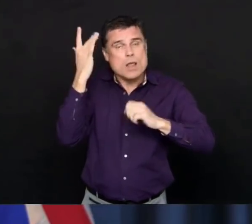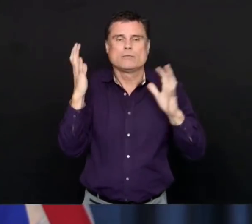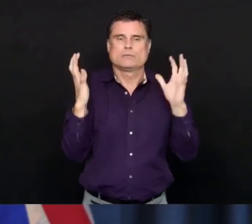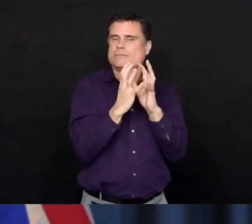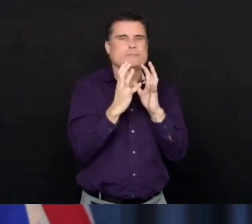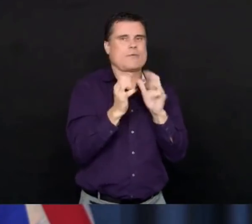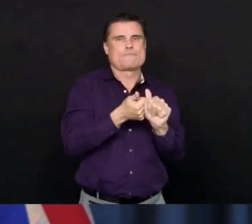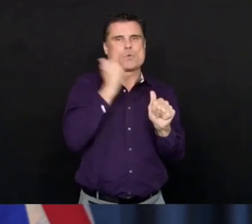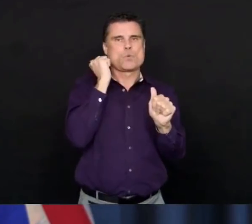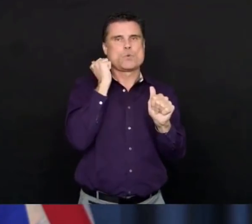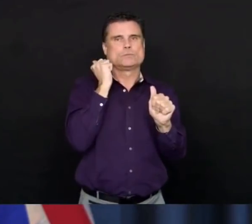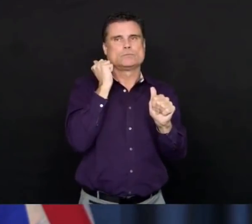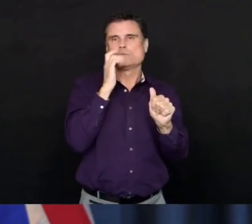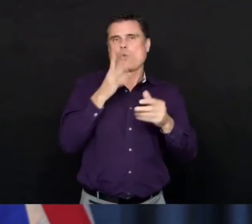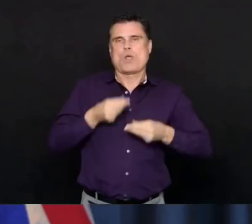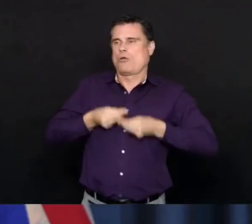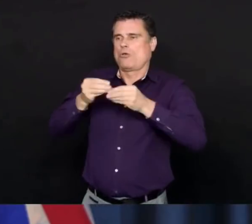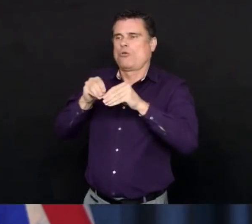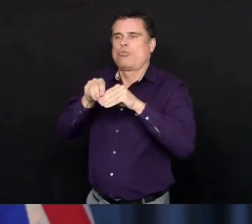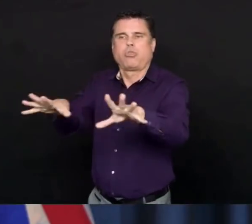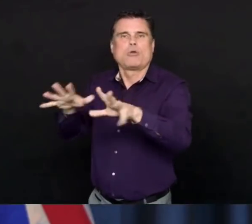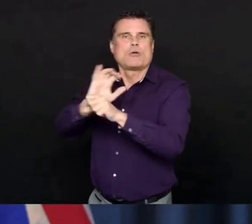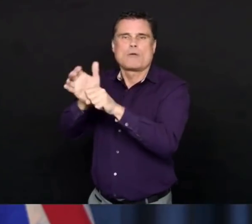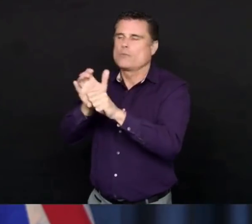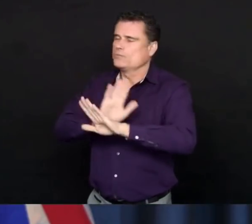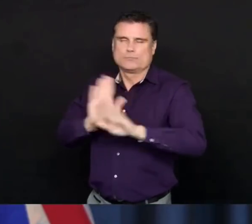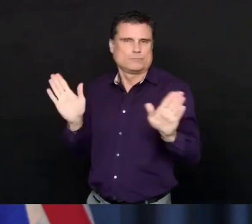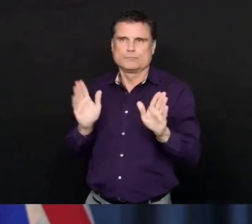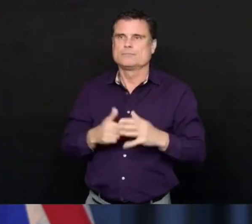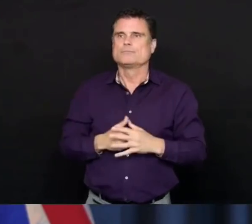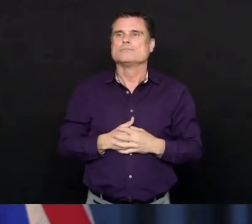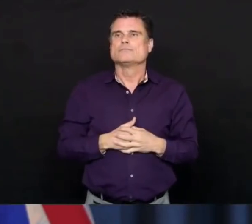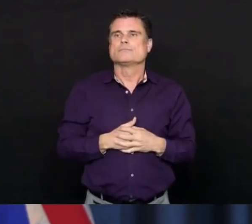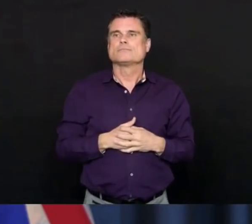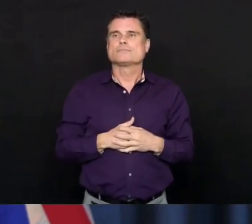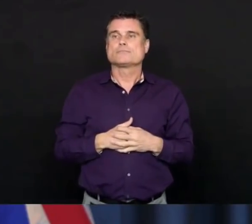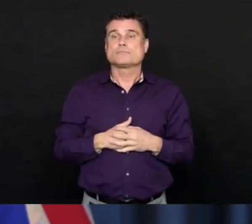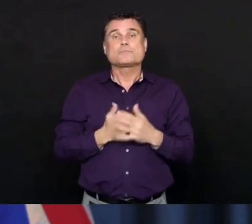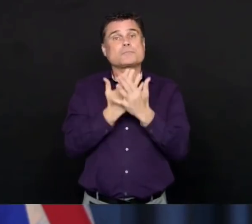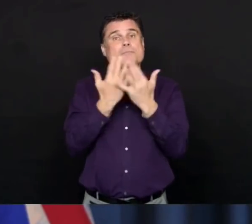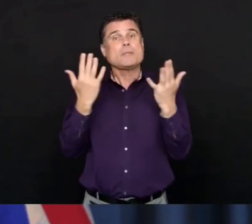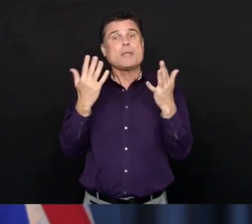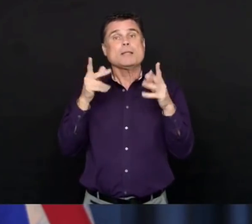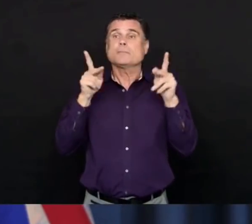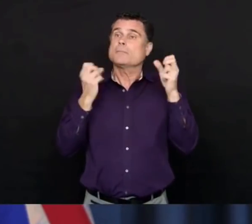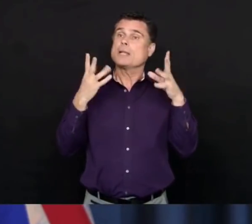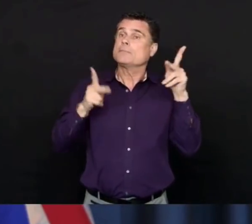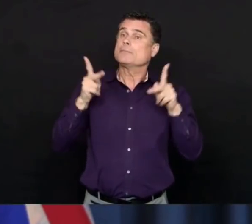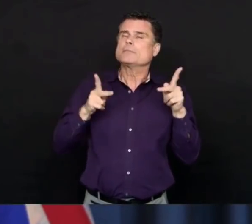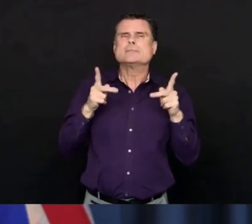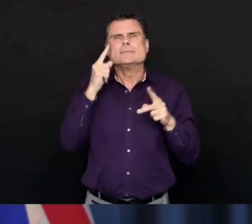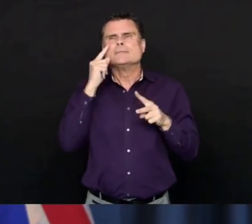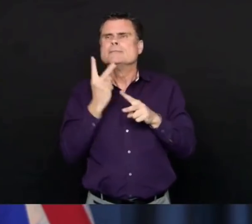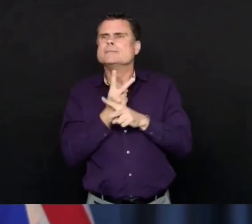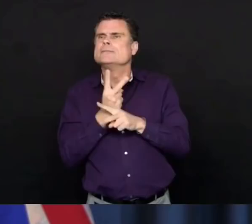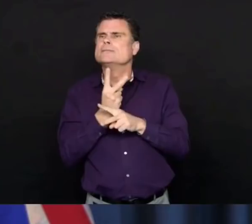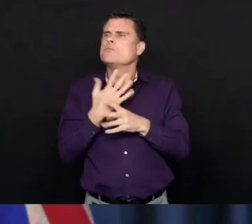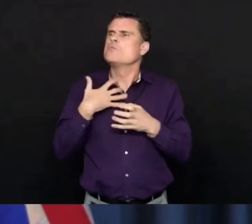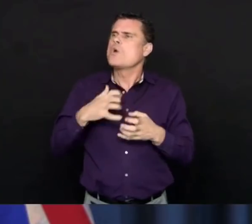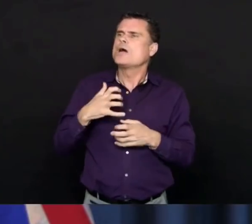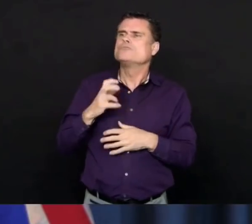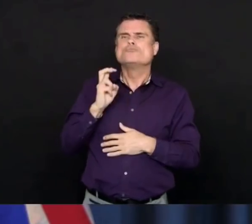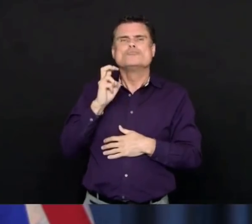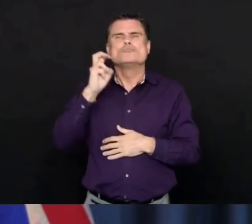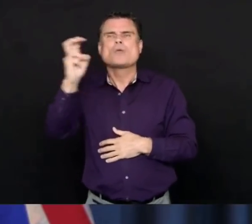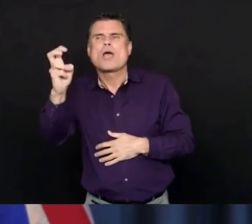many people will be thinking of travelling and going to perhaps holiday homes or smaller communities around the province. And